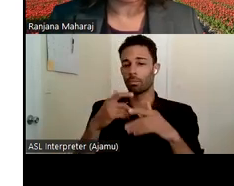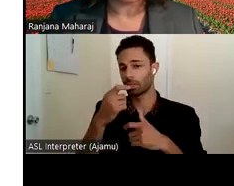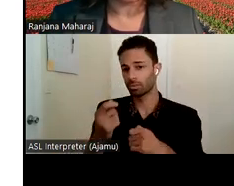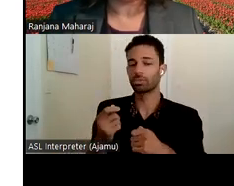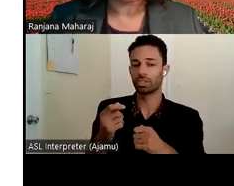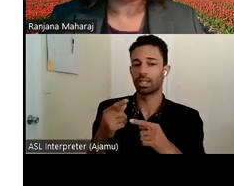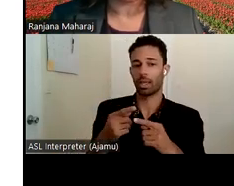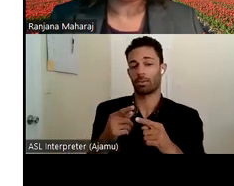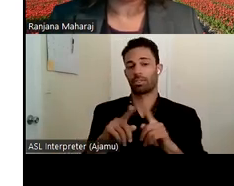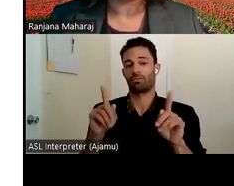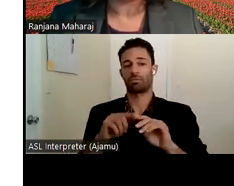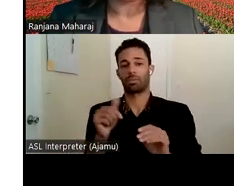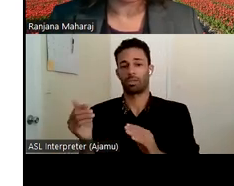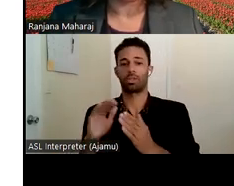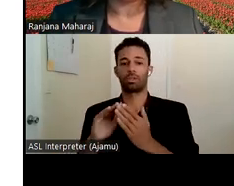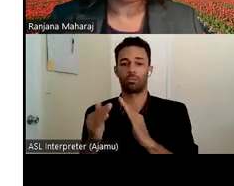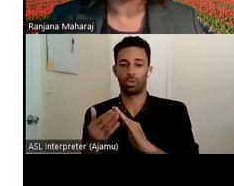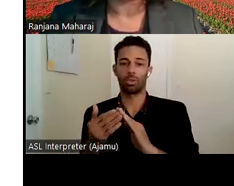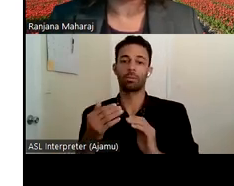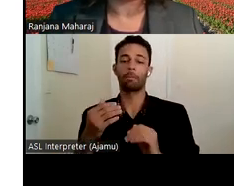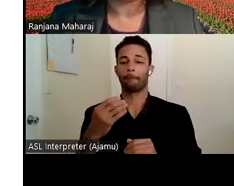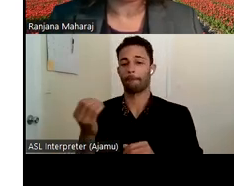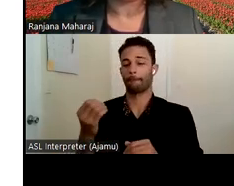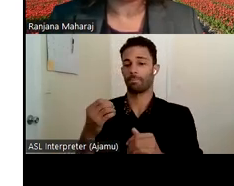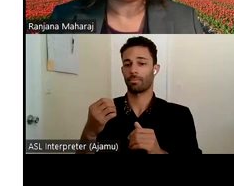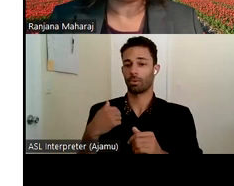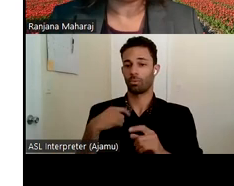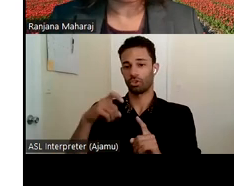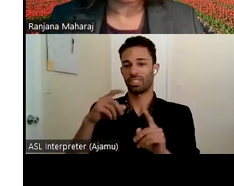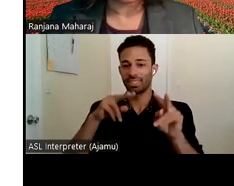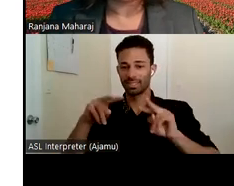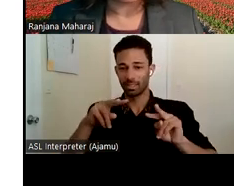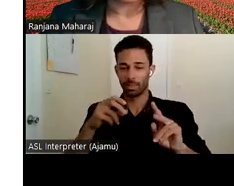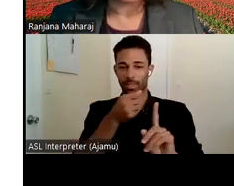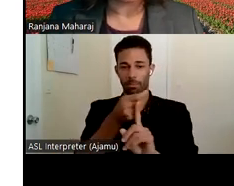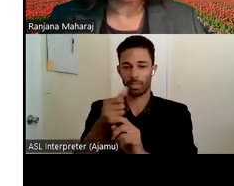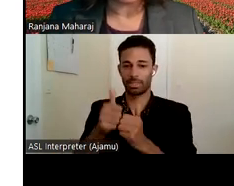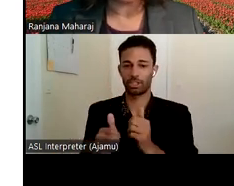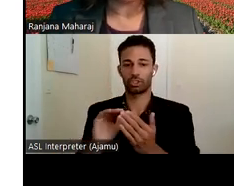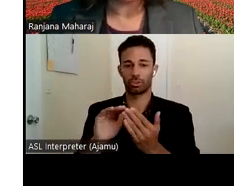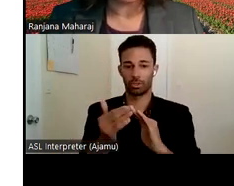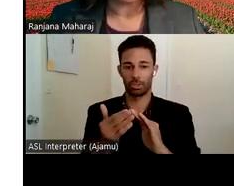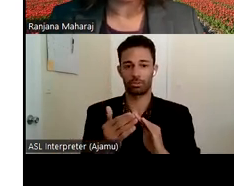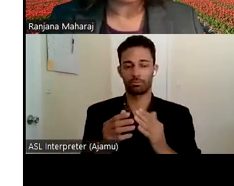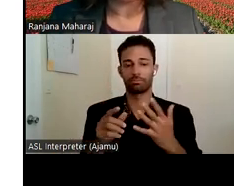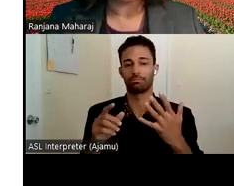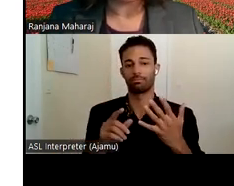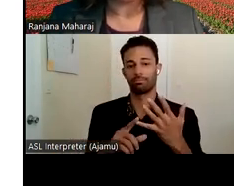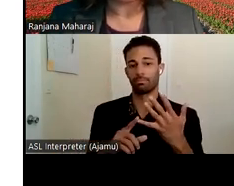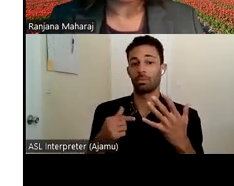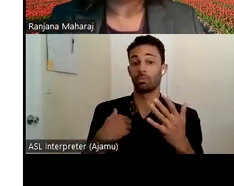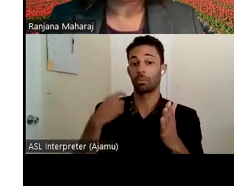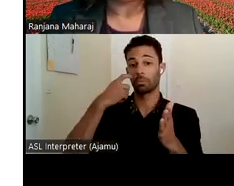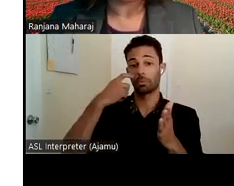are observed or recommended by this council should examine the impacts to each community. We recognize the importance of hearing directly